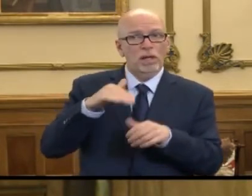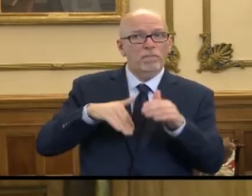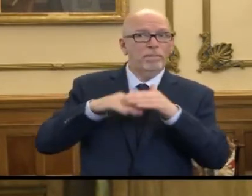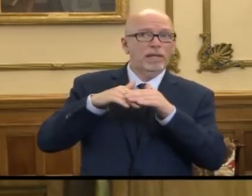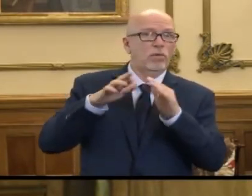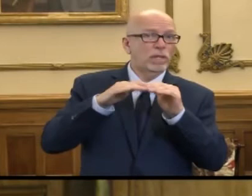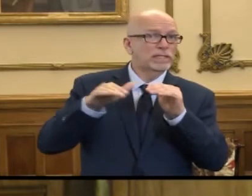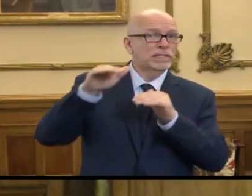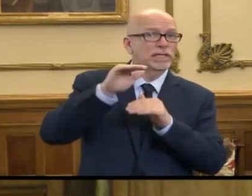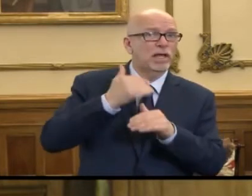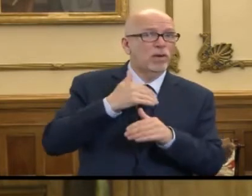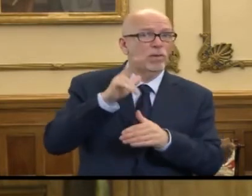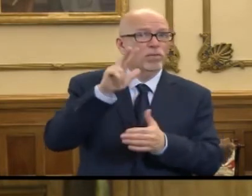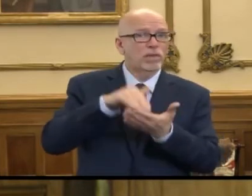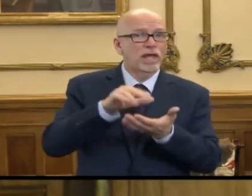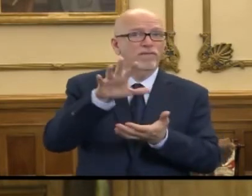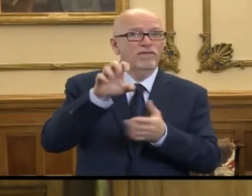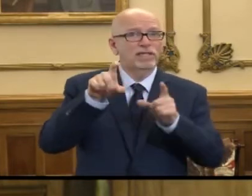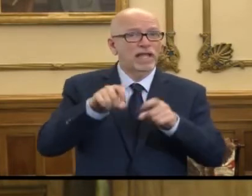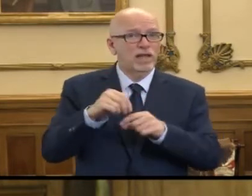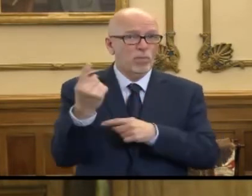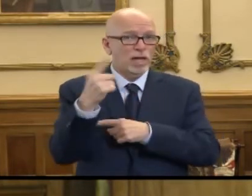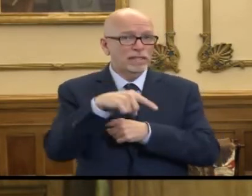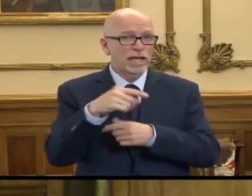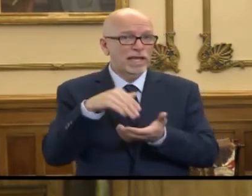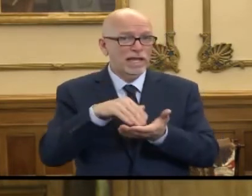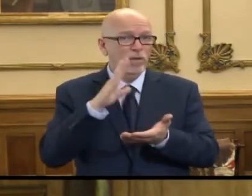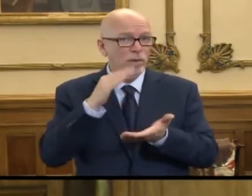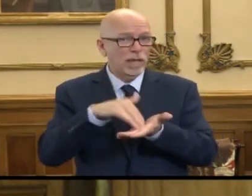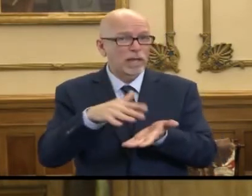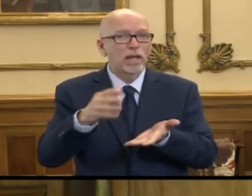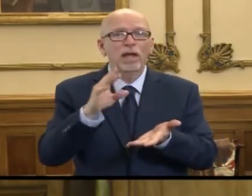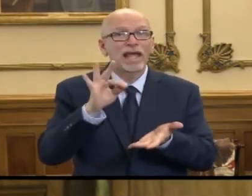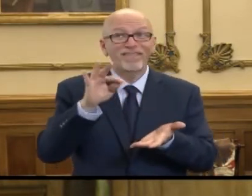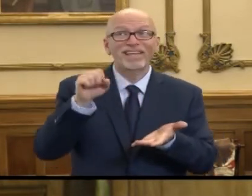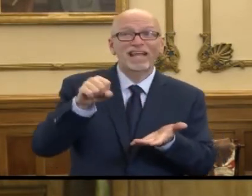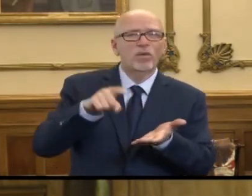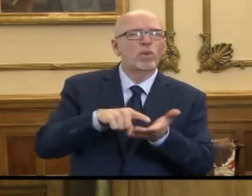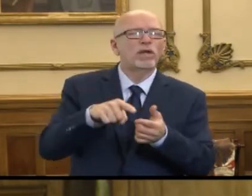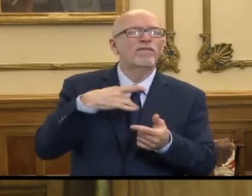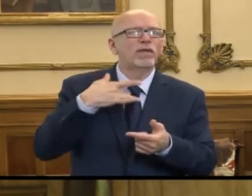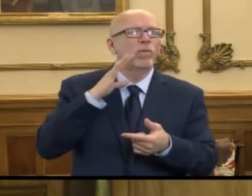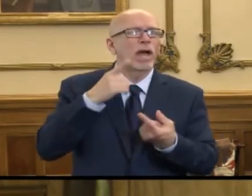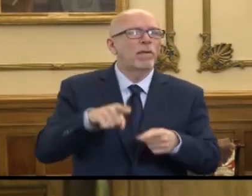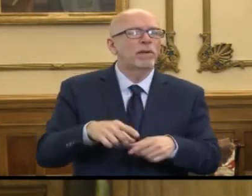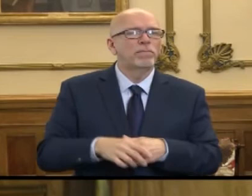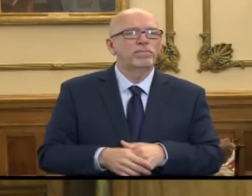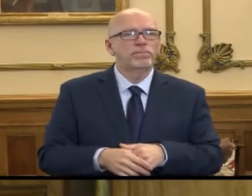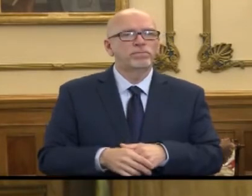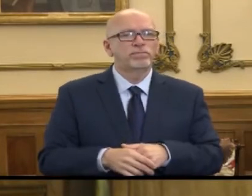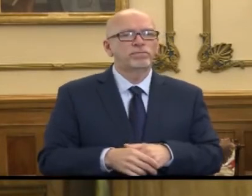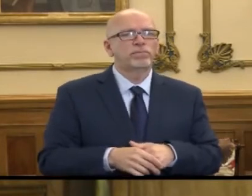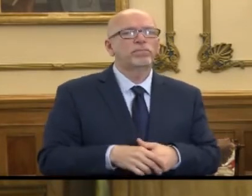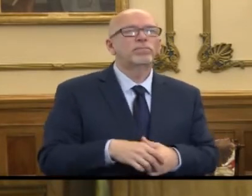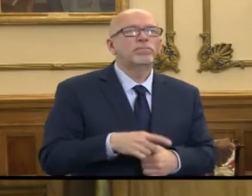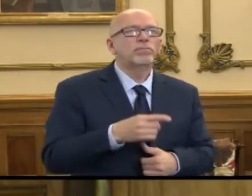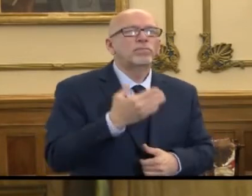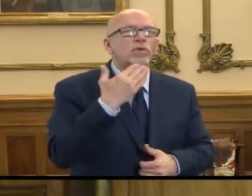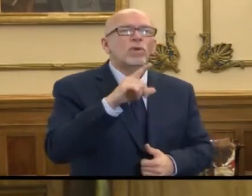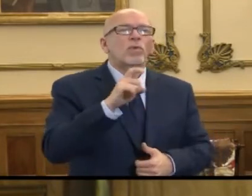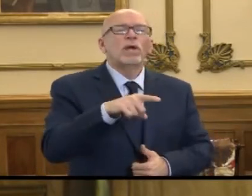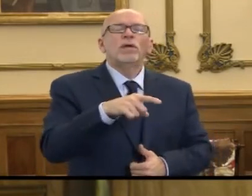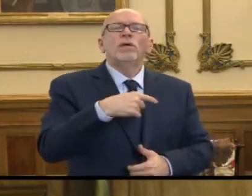the 3,500 tests in one day again? And if so, when do you think that might happen? I think that's a really good question. We